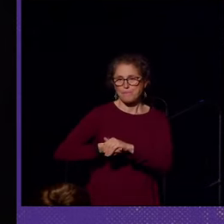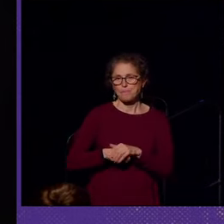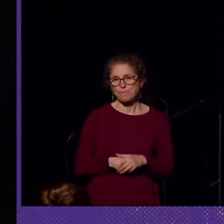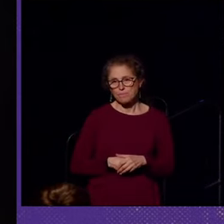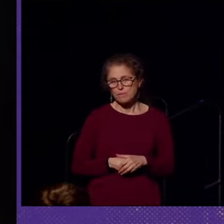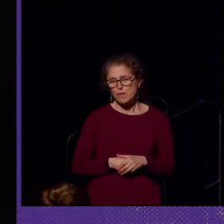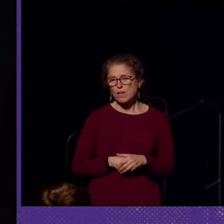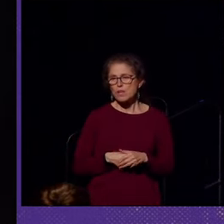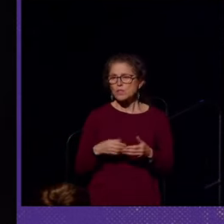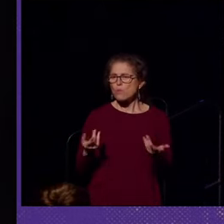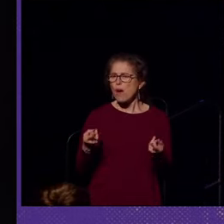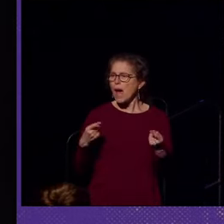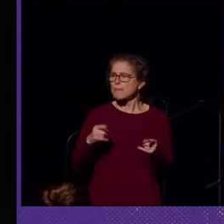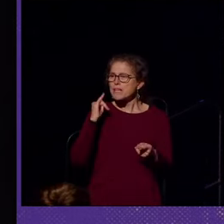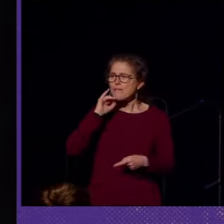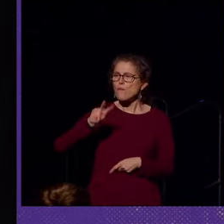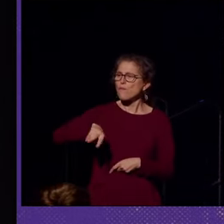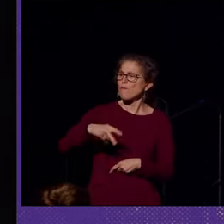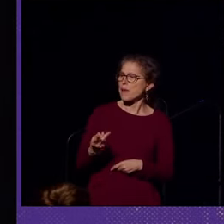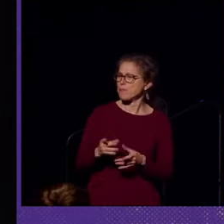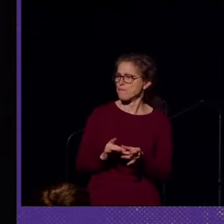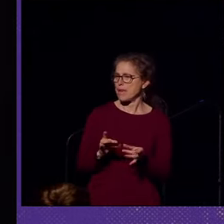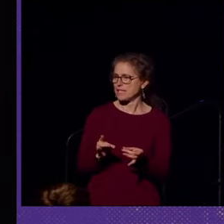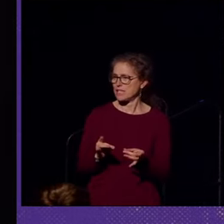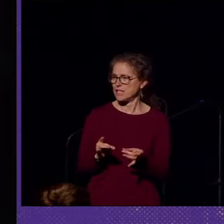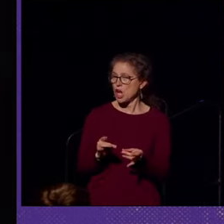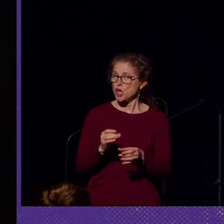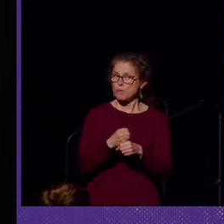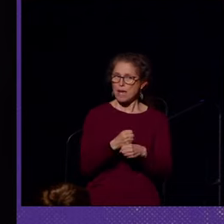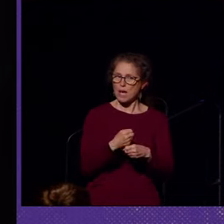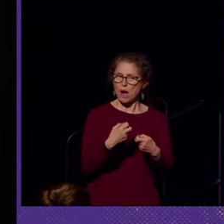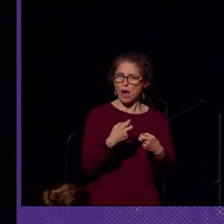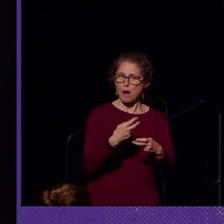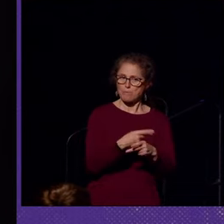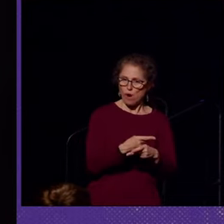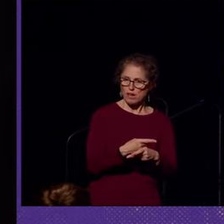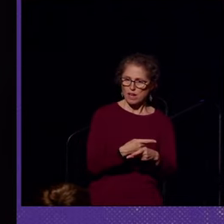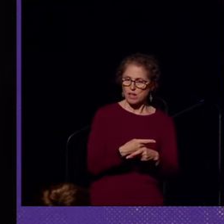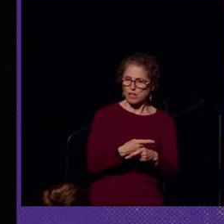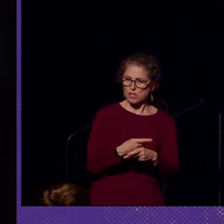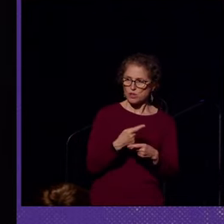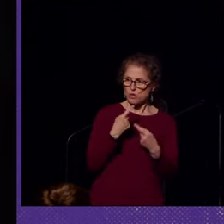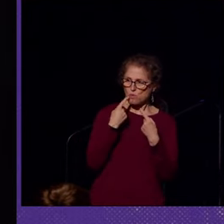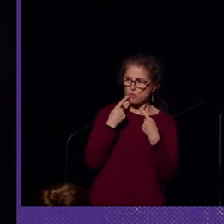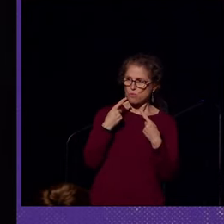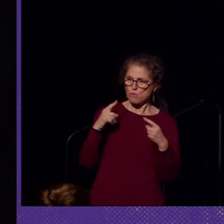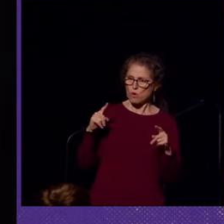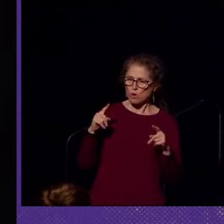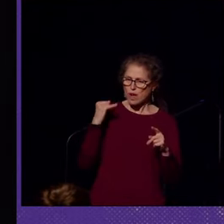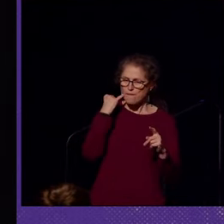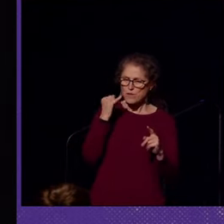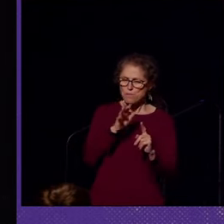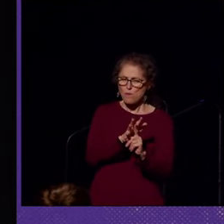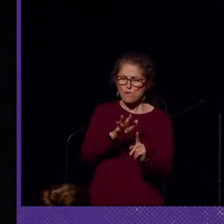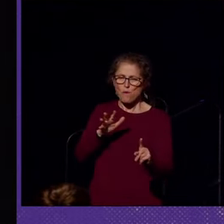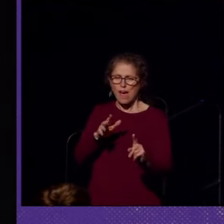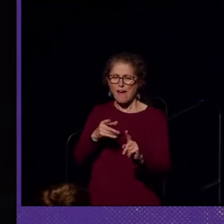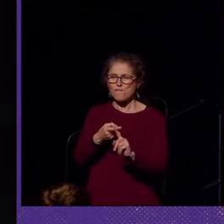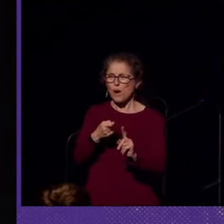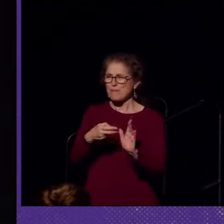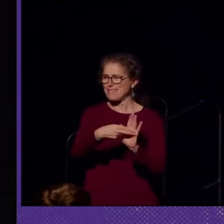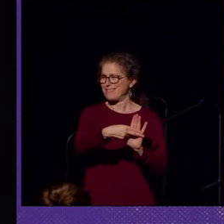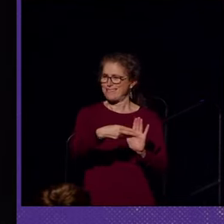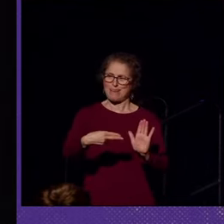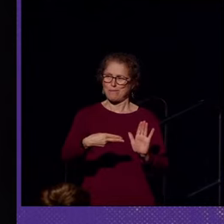if we flip these messages to create products to be shown? What if we move away from the stigma of